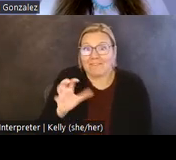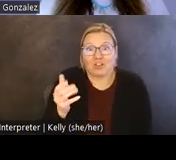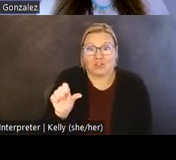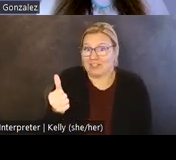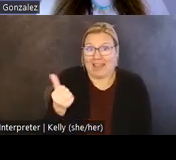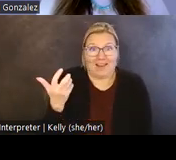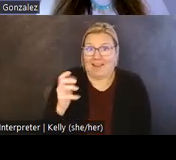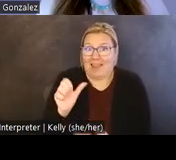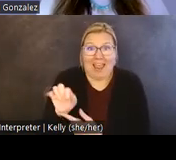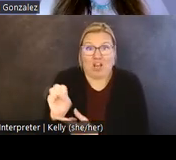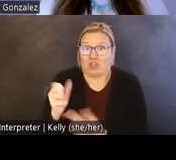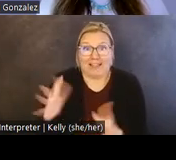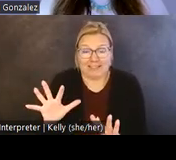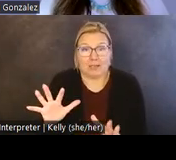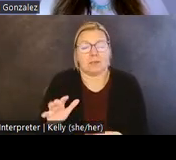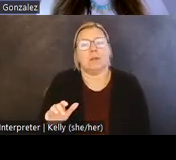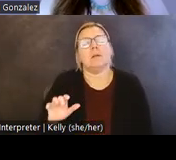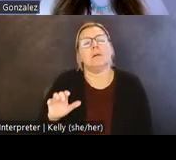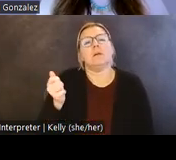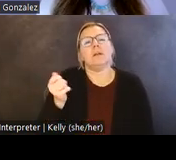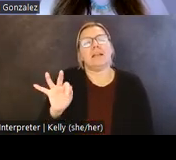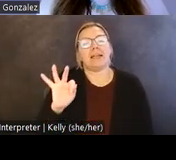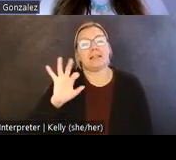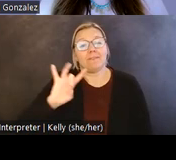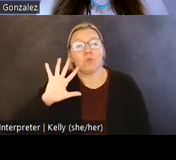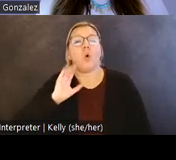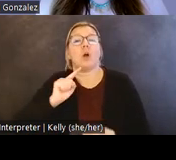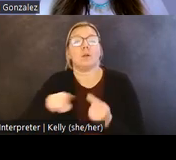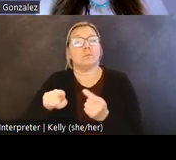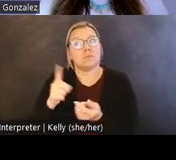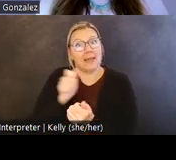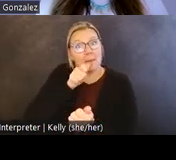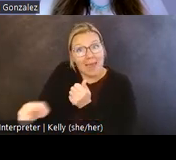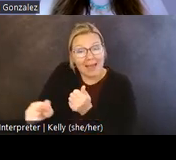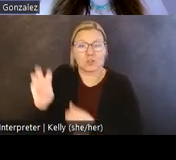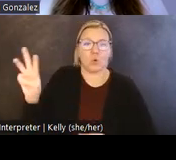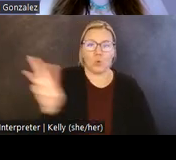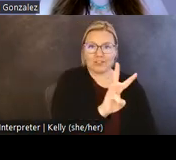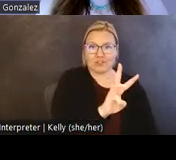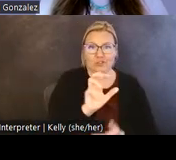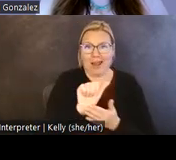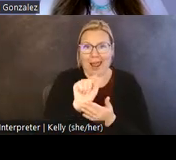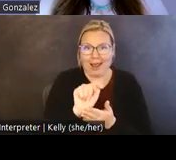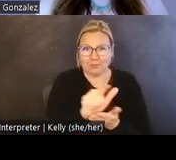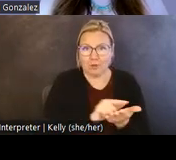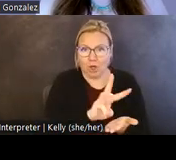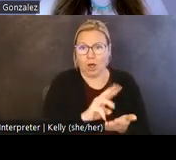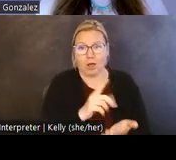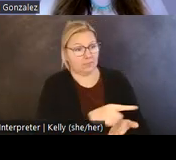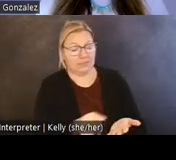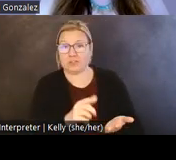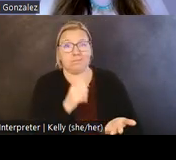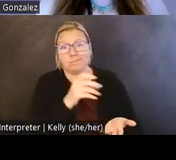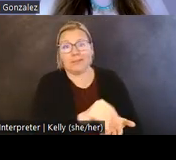1954, Congress passed the Western Oregon Termination Act, which stripped the nation of its status as an official Indian